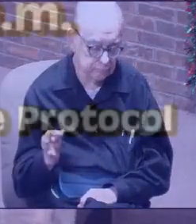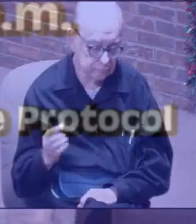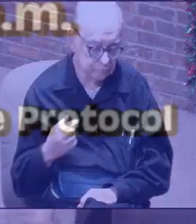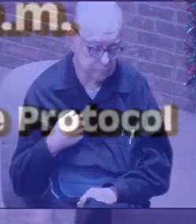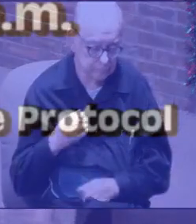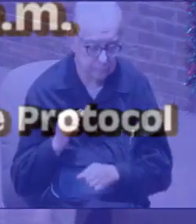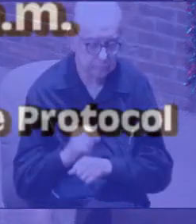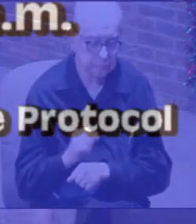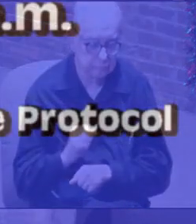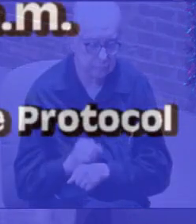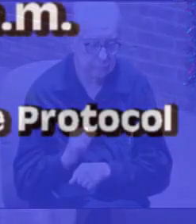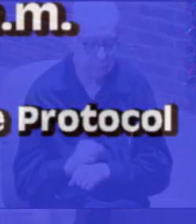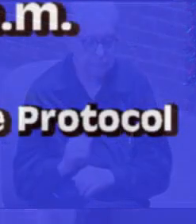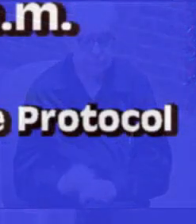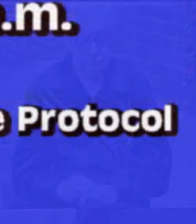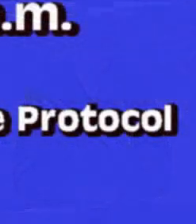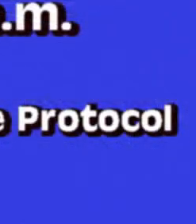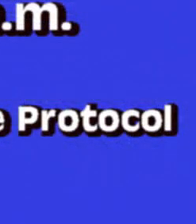me working when he comes.